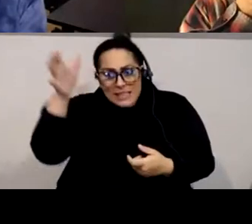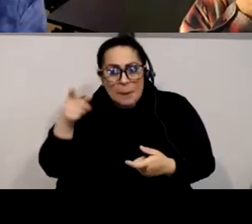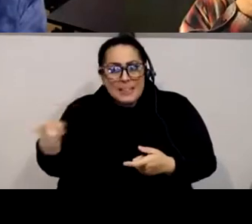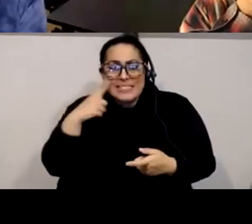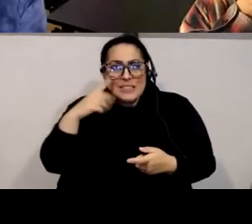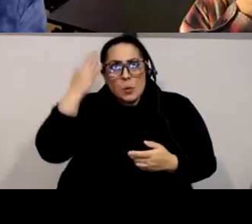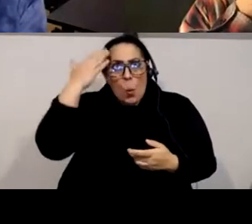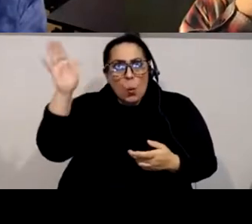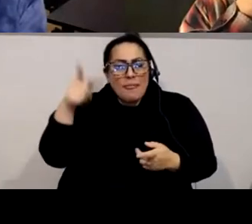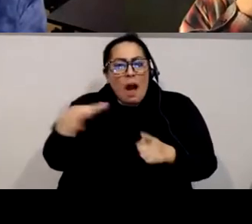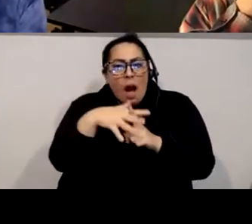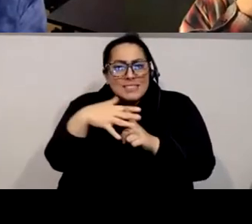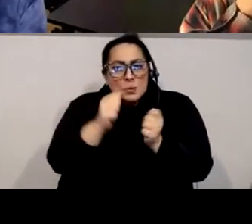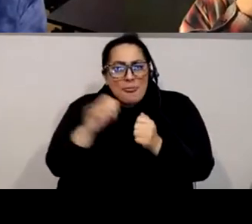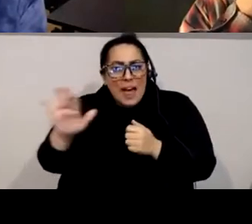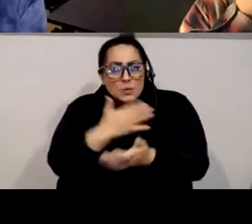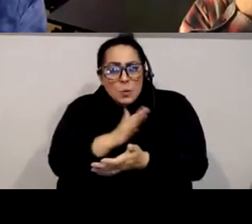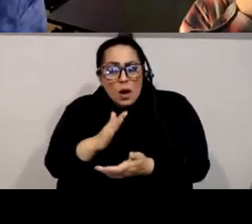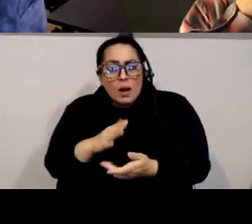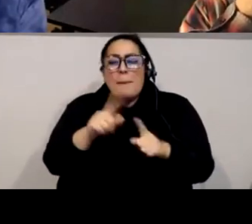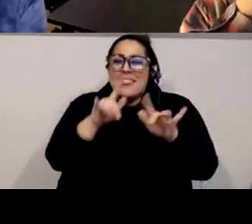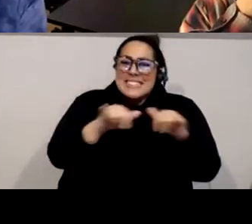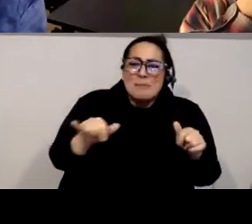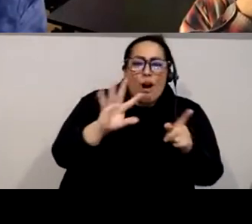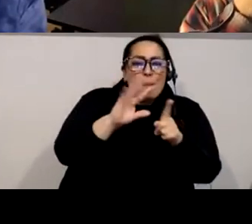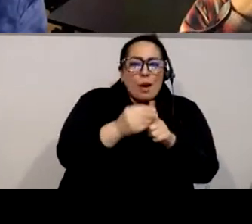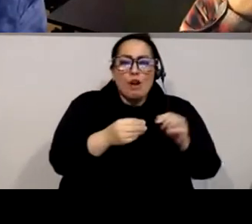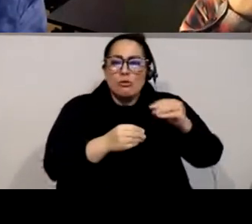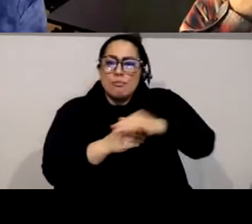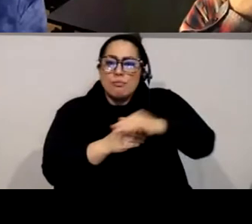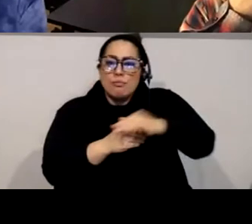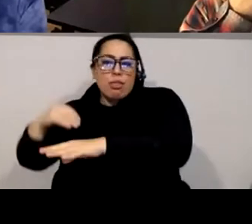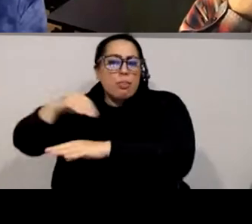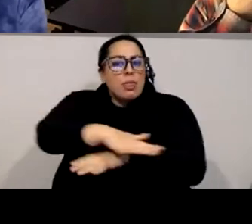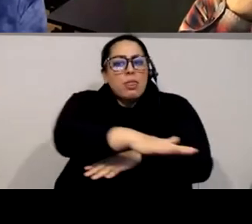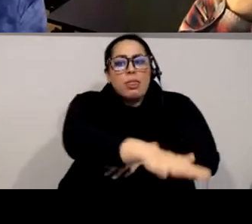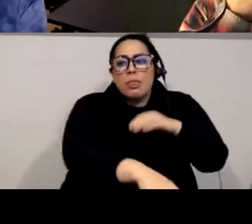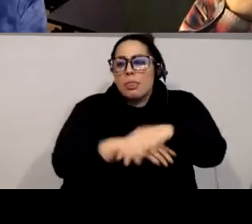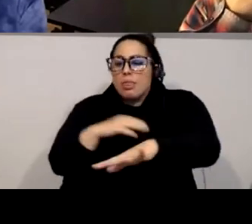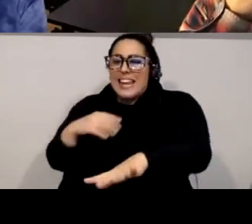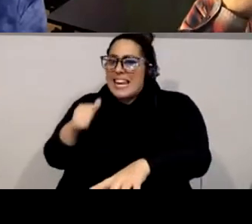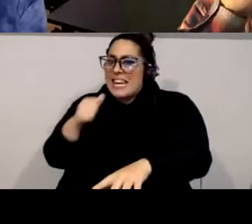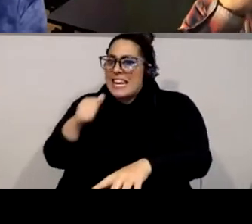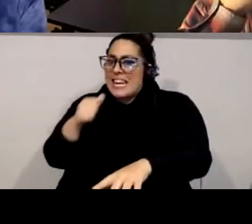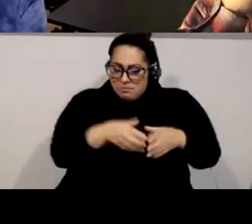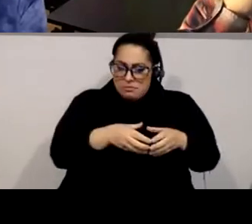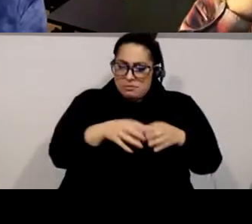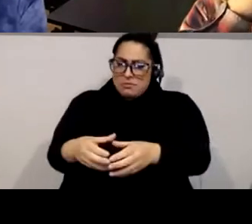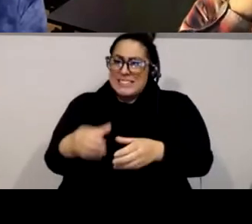don't work because culture is fluid it spills it's not isolated it's not static so the blueprint